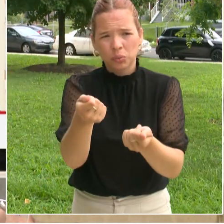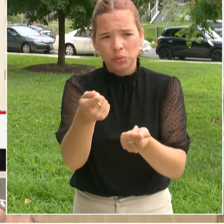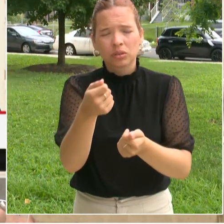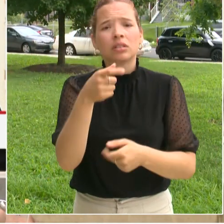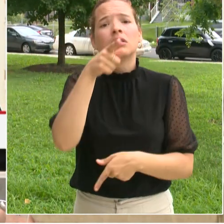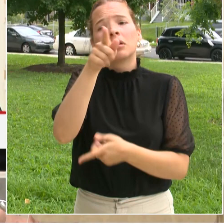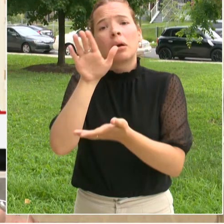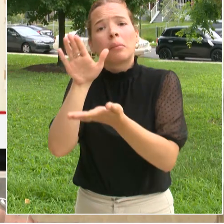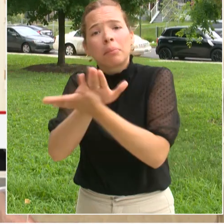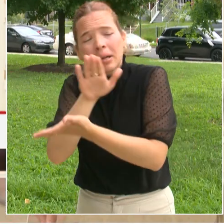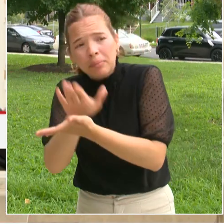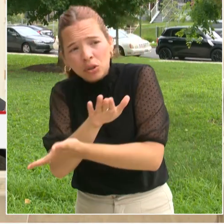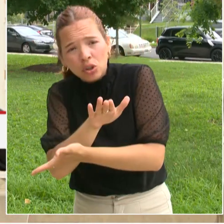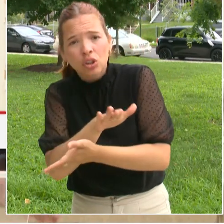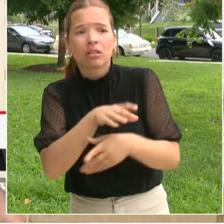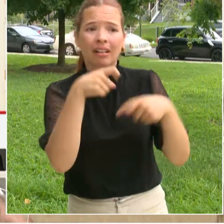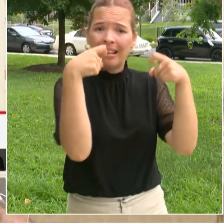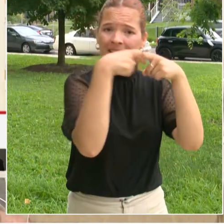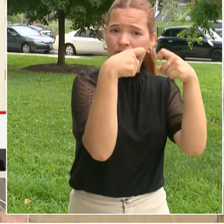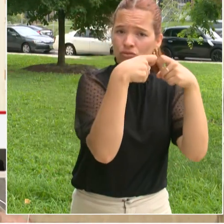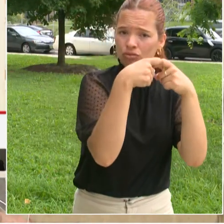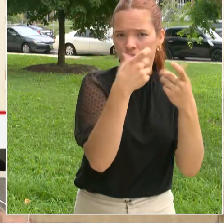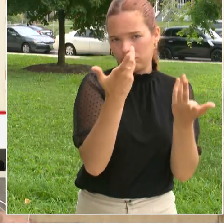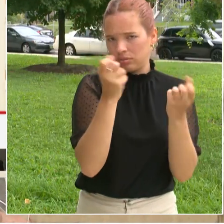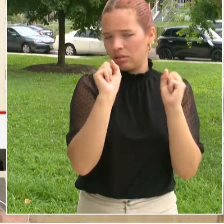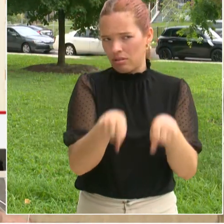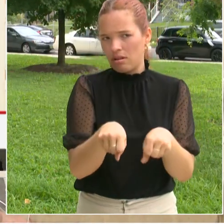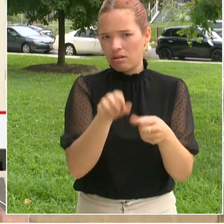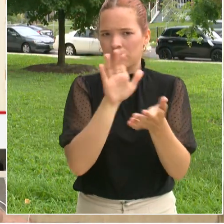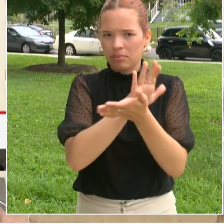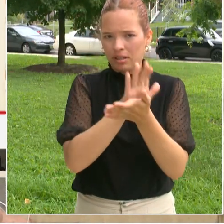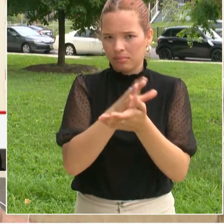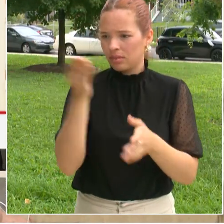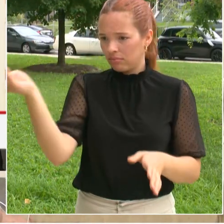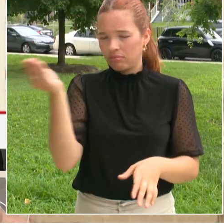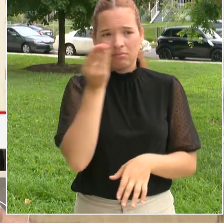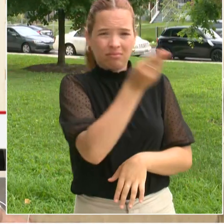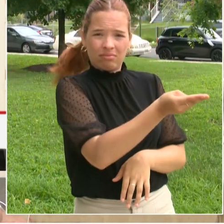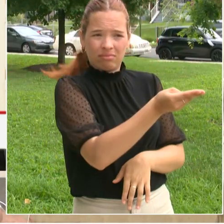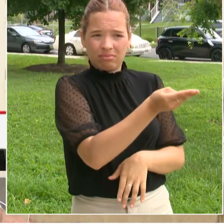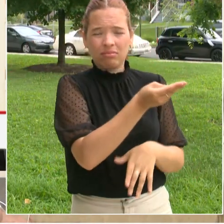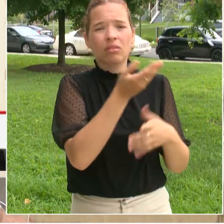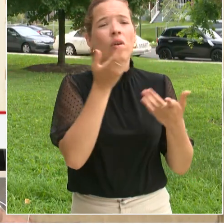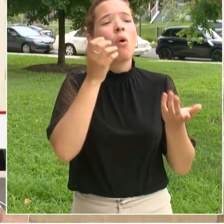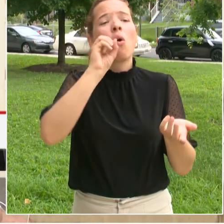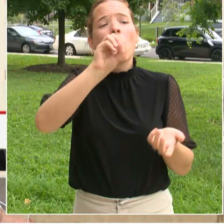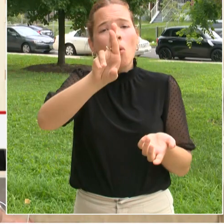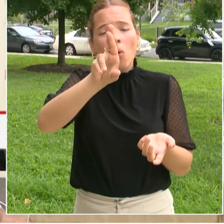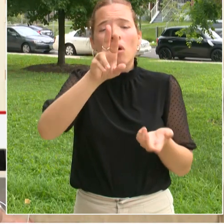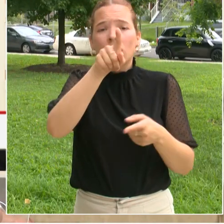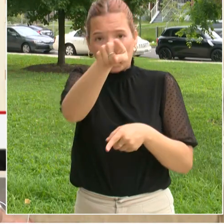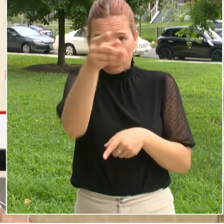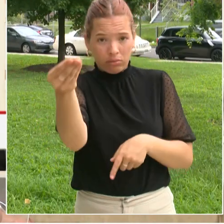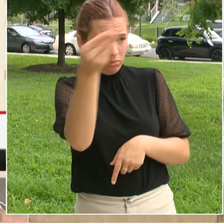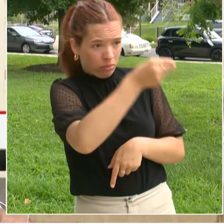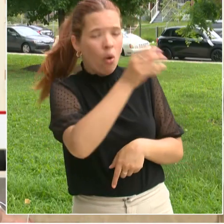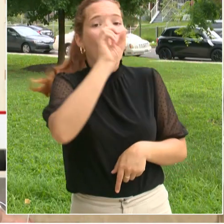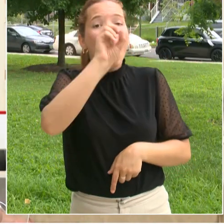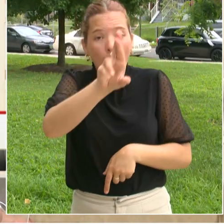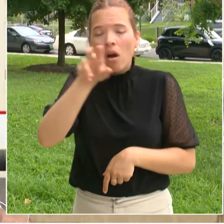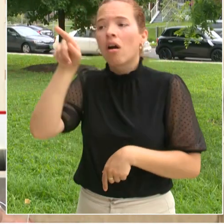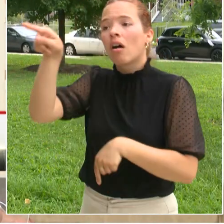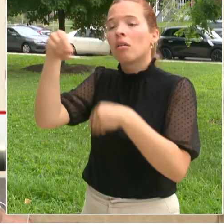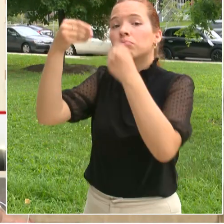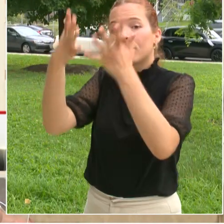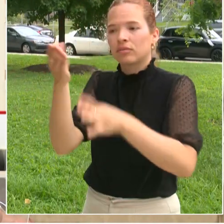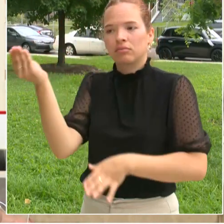document that can be submitted. And this is something that we require each year. And we ensure that families, when they submit this information,